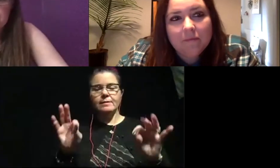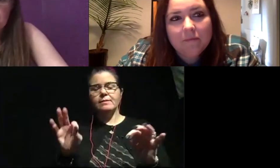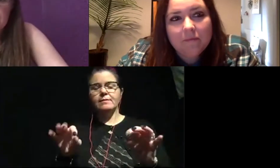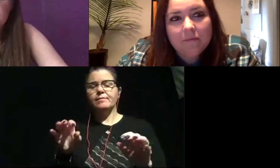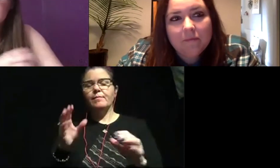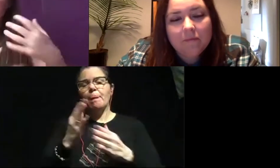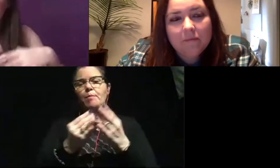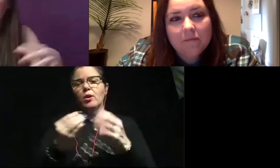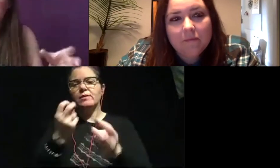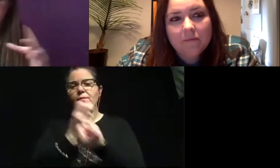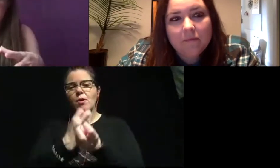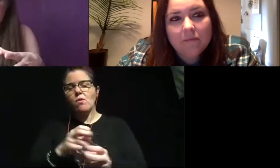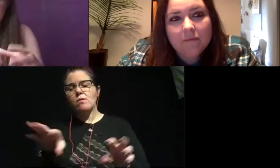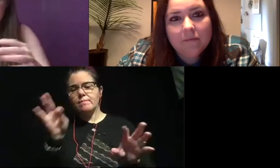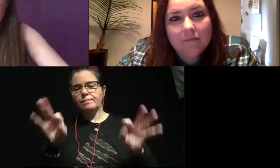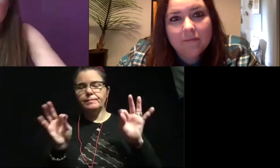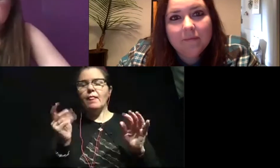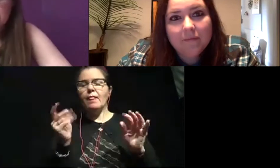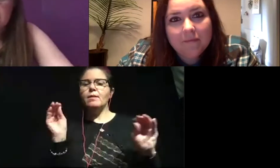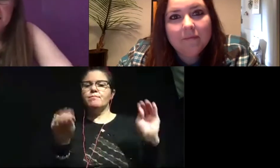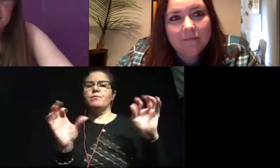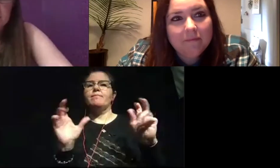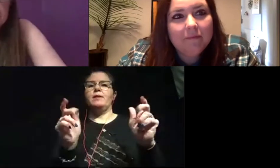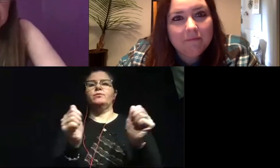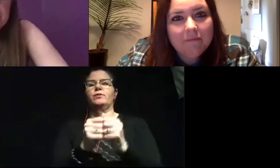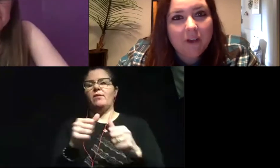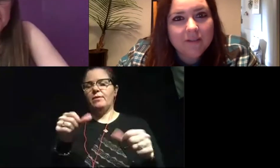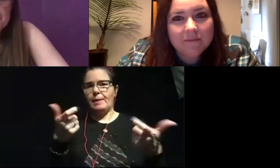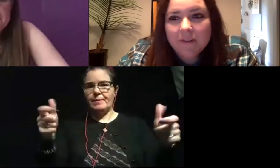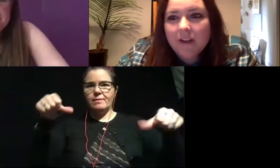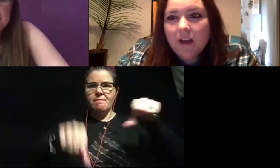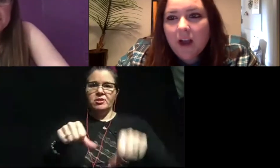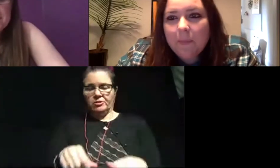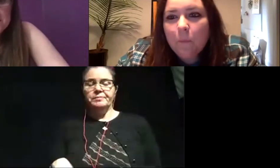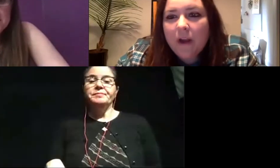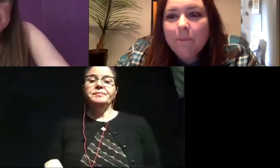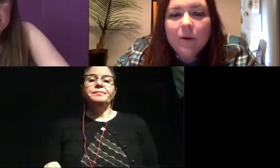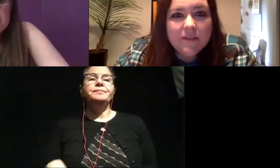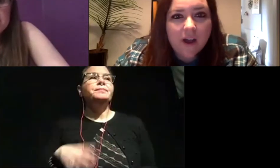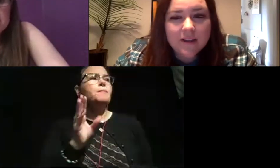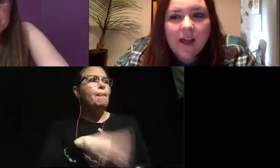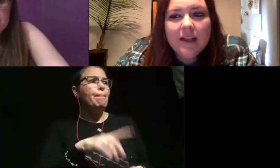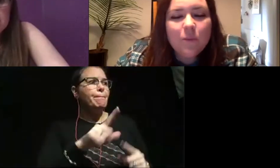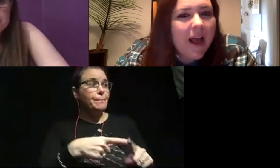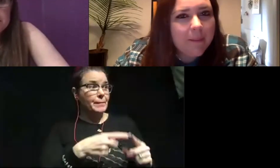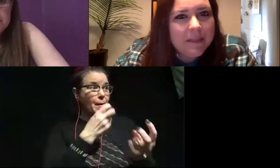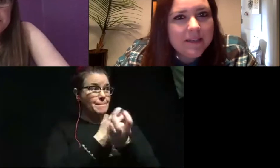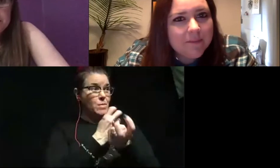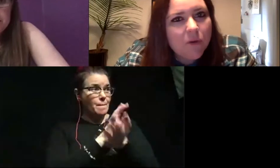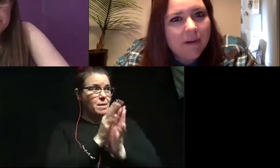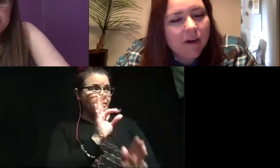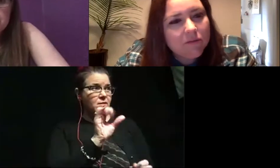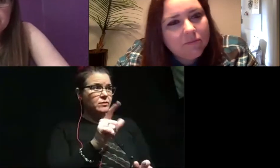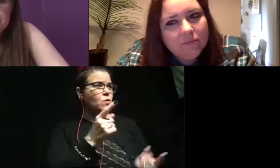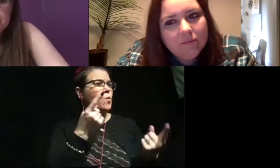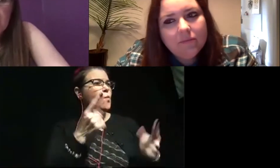bits of bone out and someone actually puts it together like a giant jigsaw puzzle. Awesome. When a bone is fossilized, what happens to